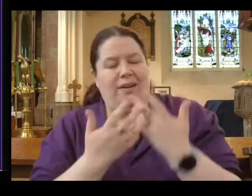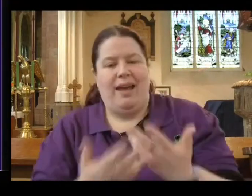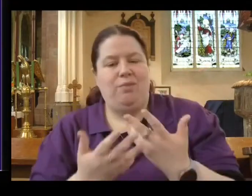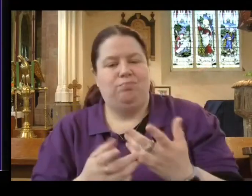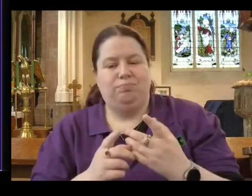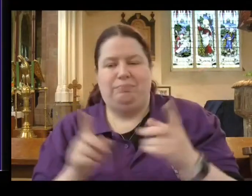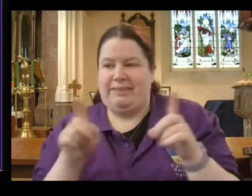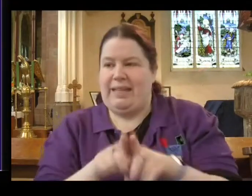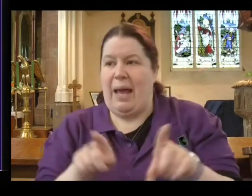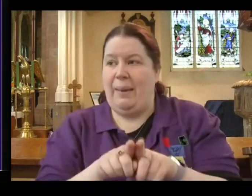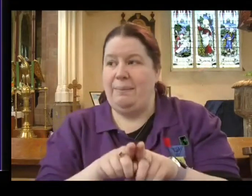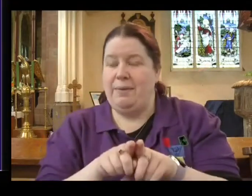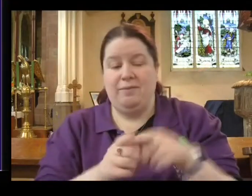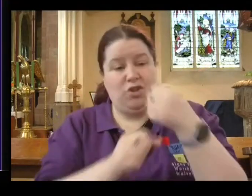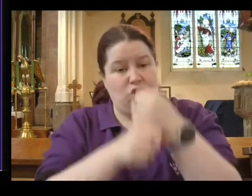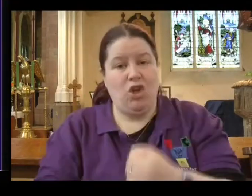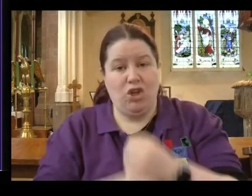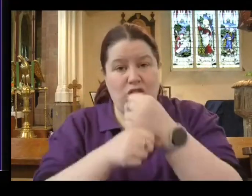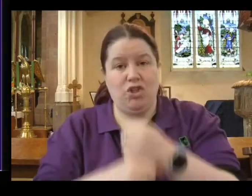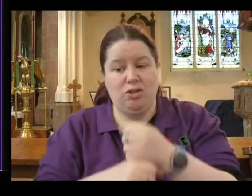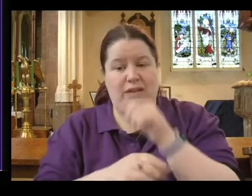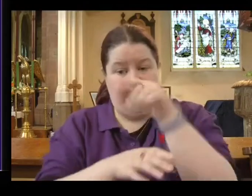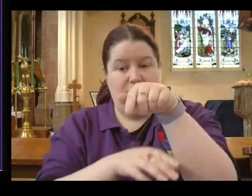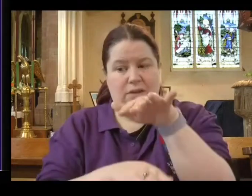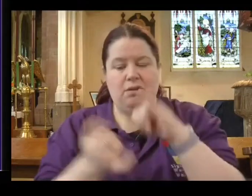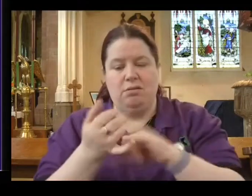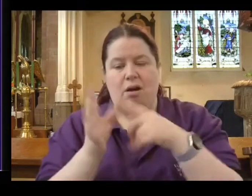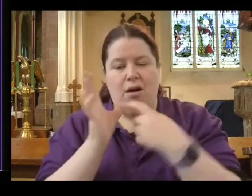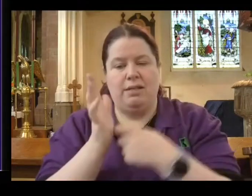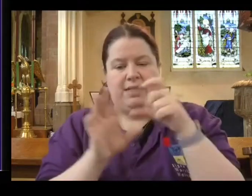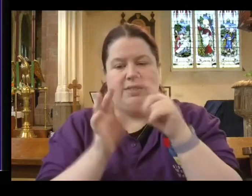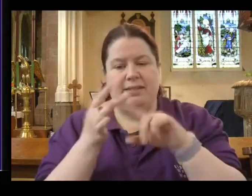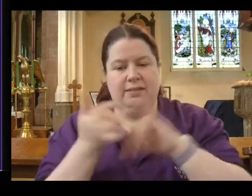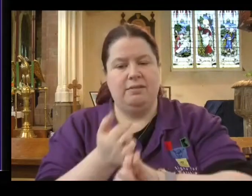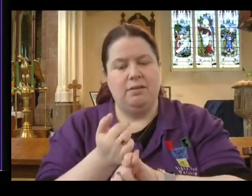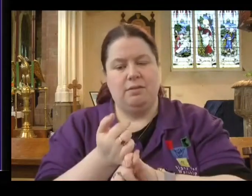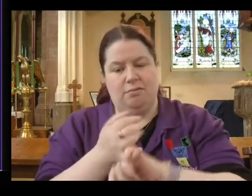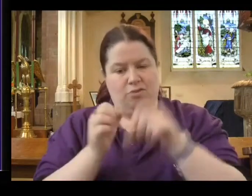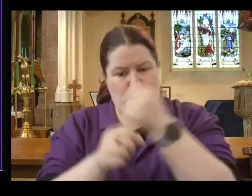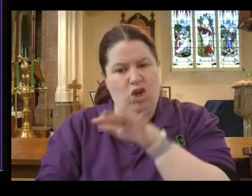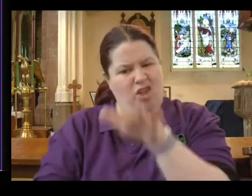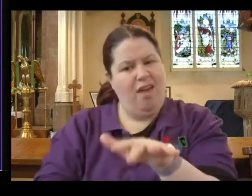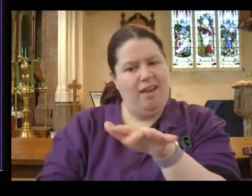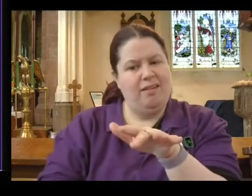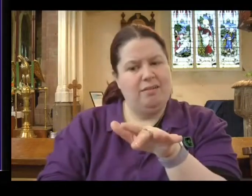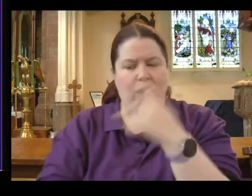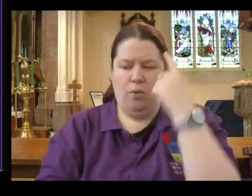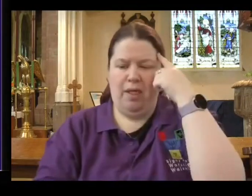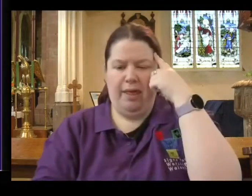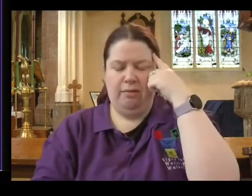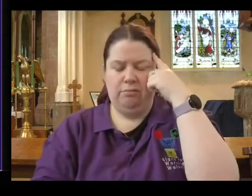also seems to be true of the church at Sardis. And if Sardis equates to Walsall,